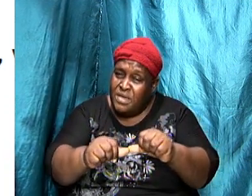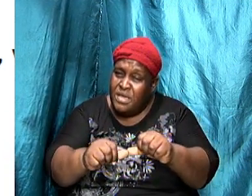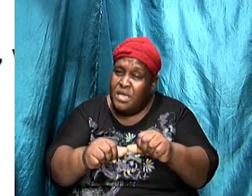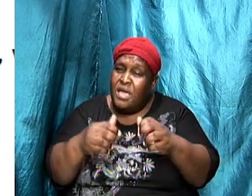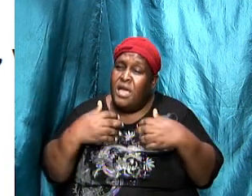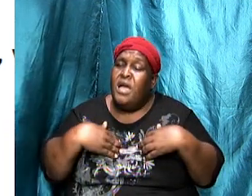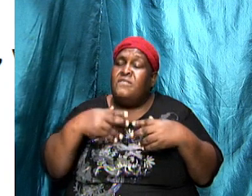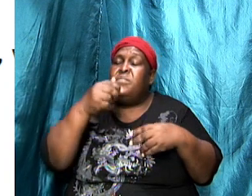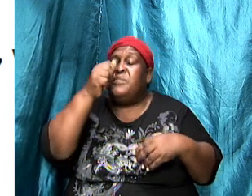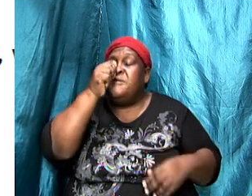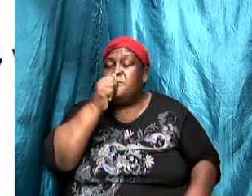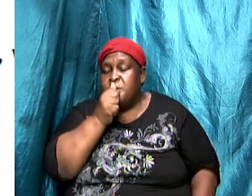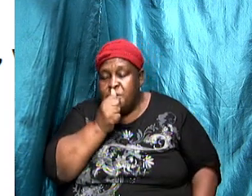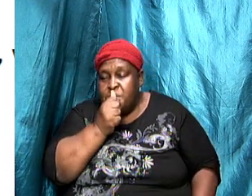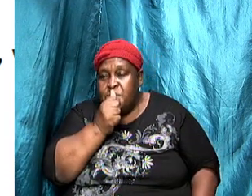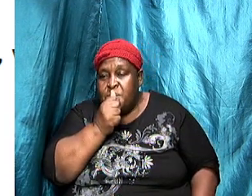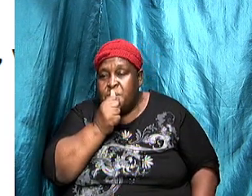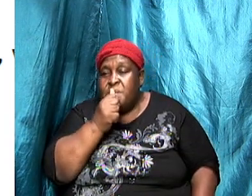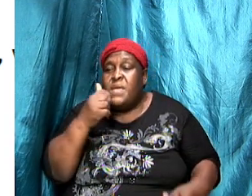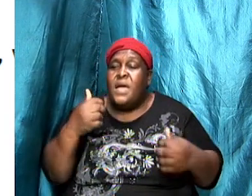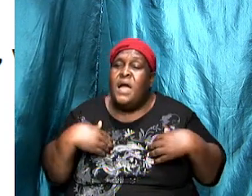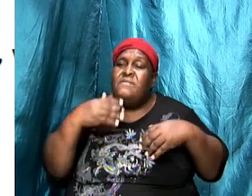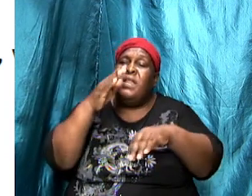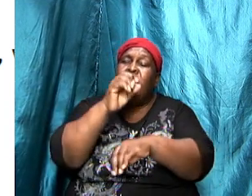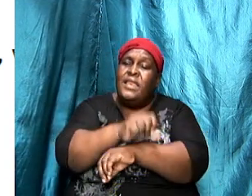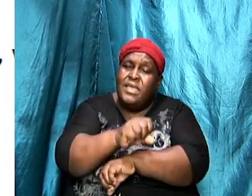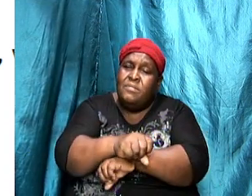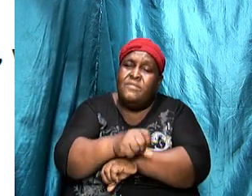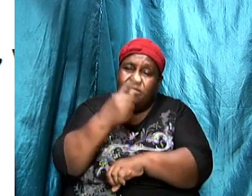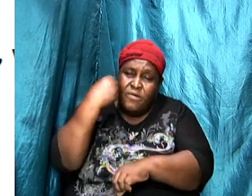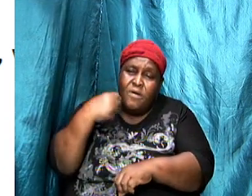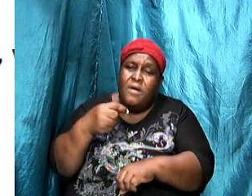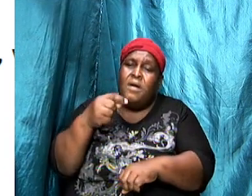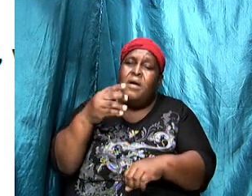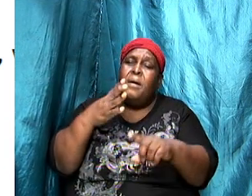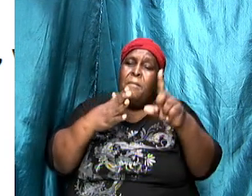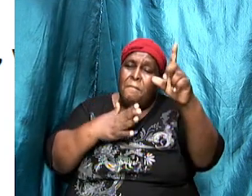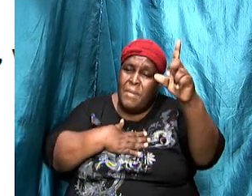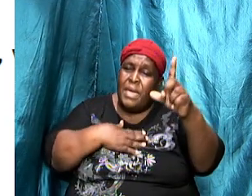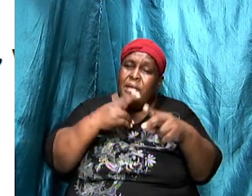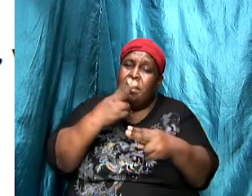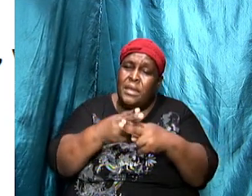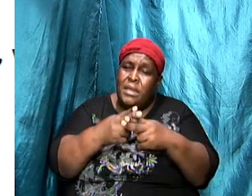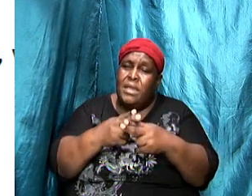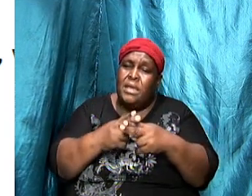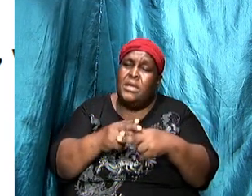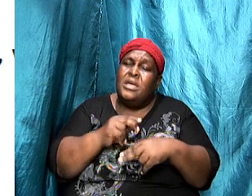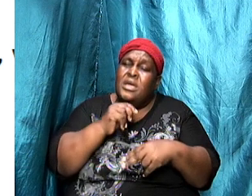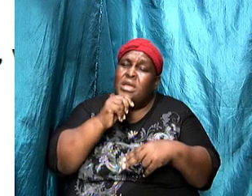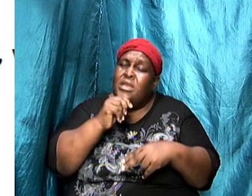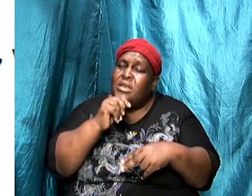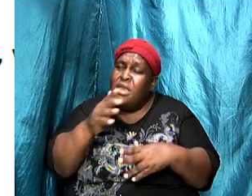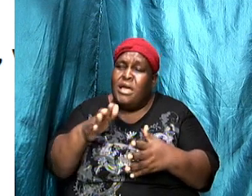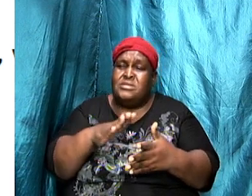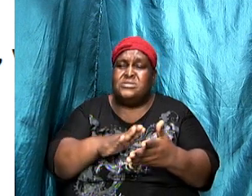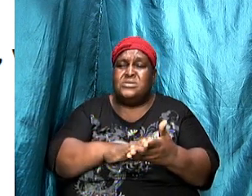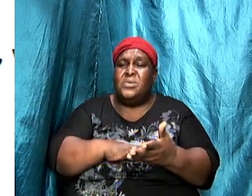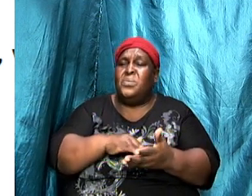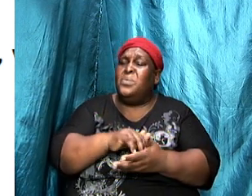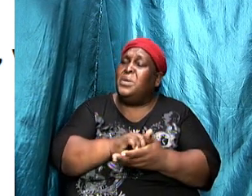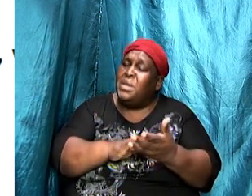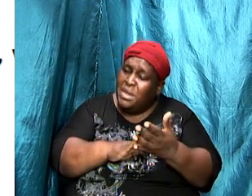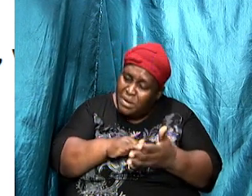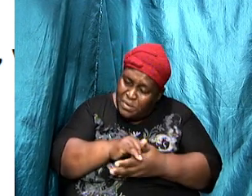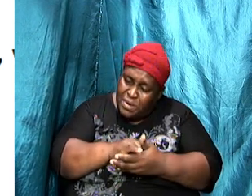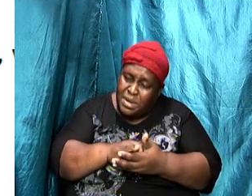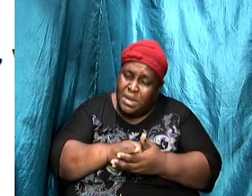have patience and have labored for my name's sake and have not become weary so he is commending them he